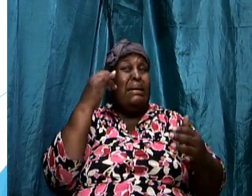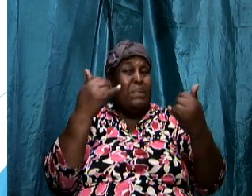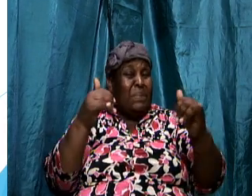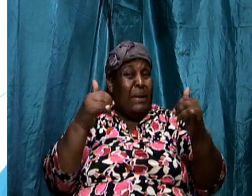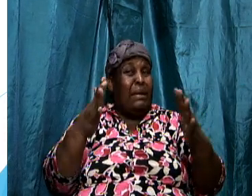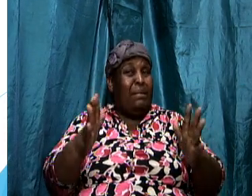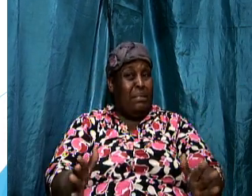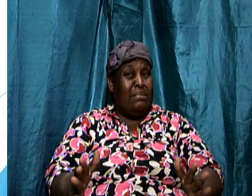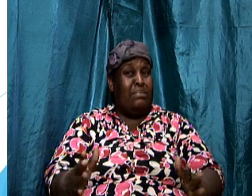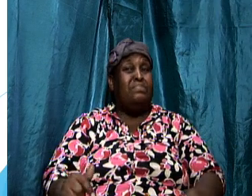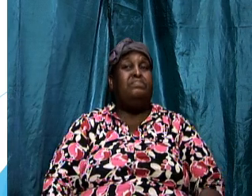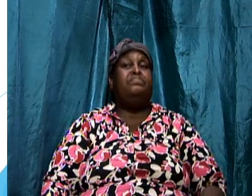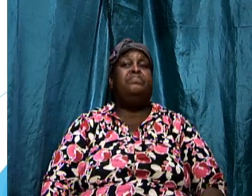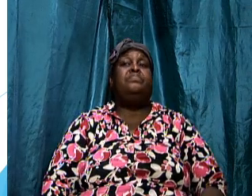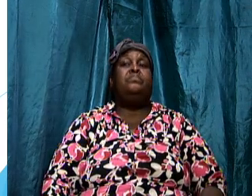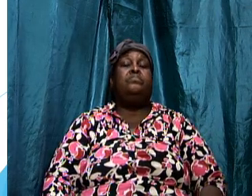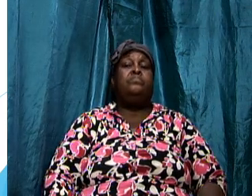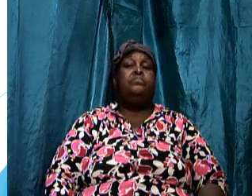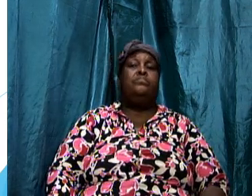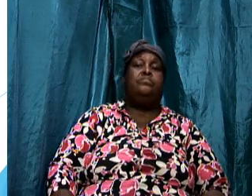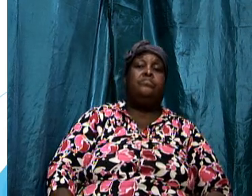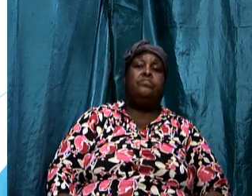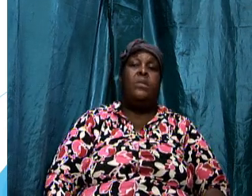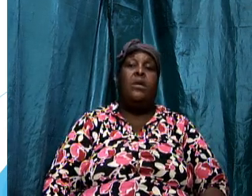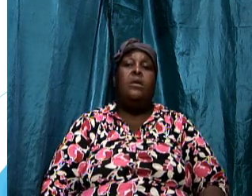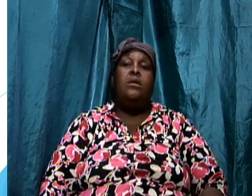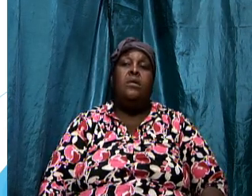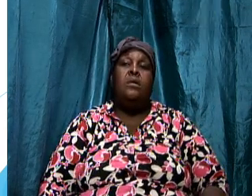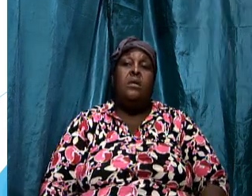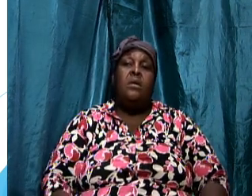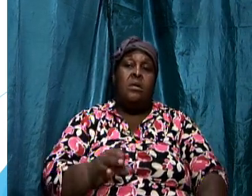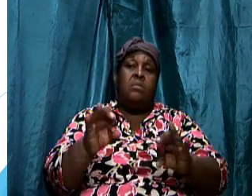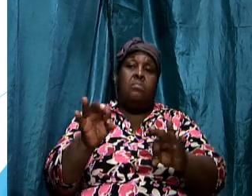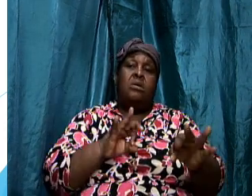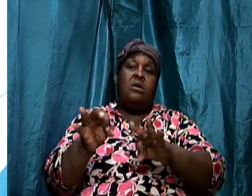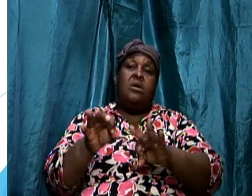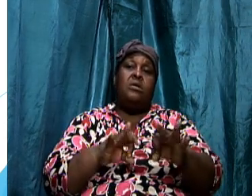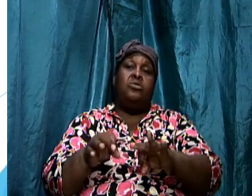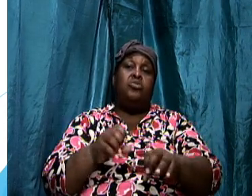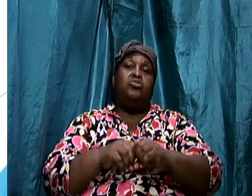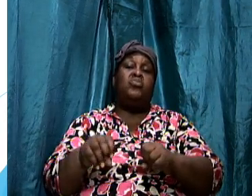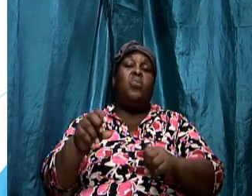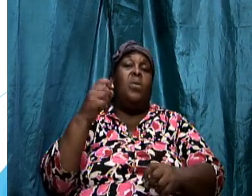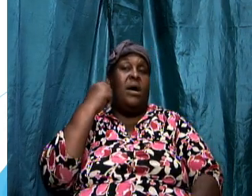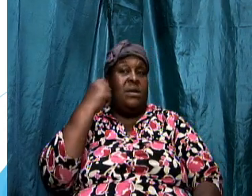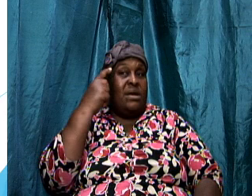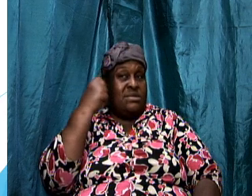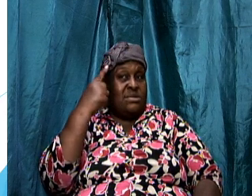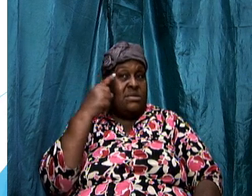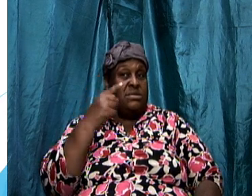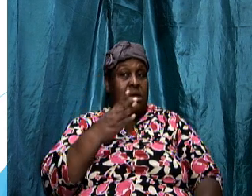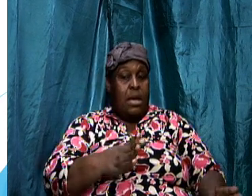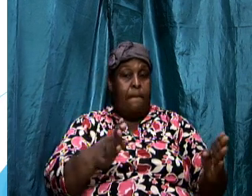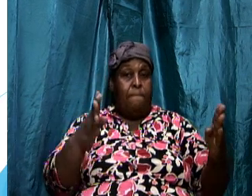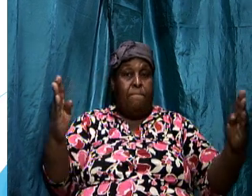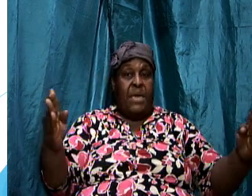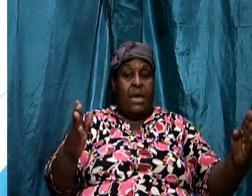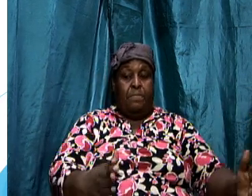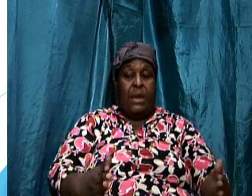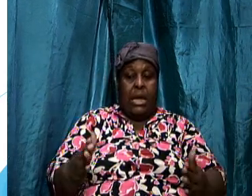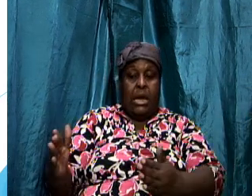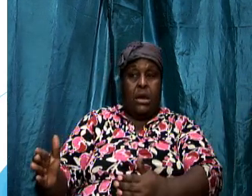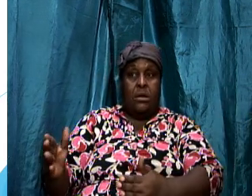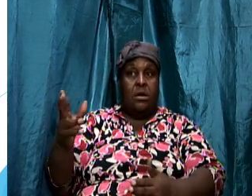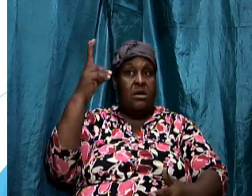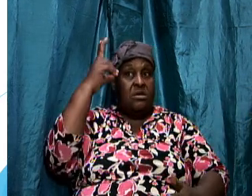want to explain something um so that we can understand that that his big plan his